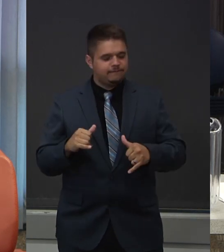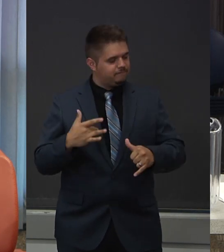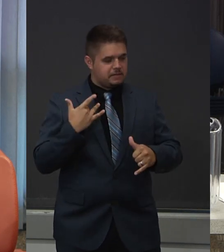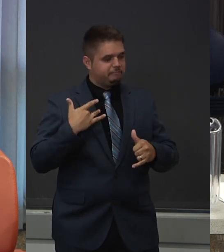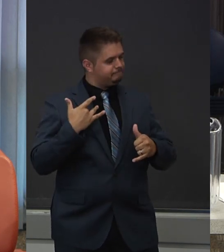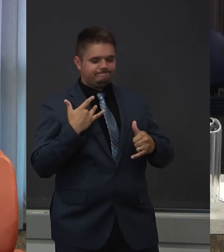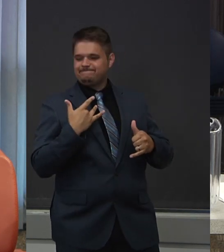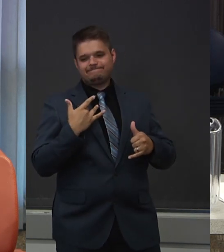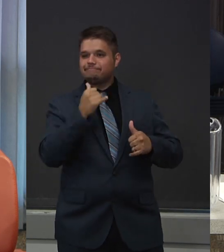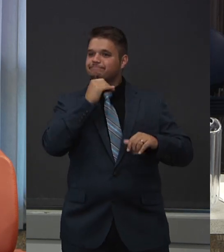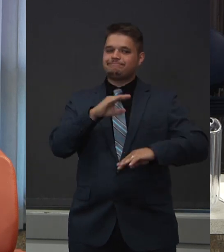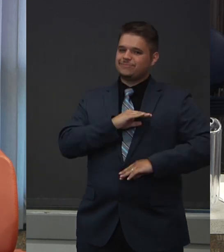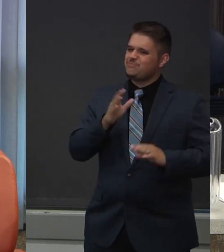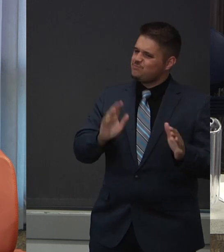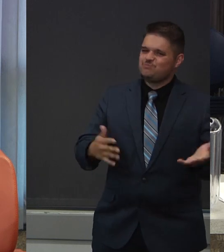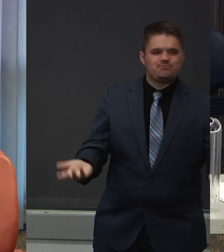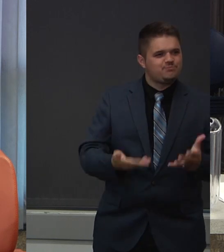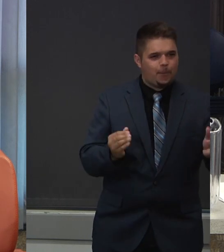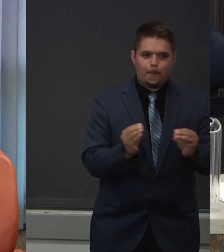to your questions.